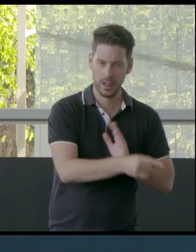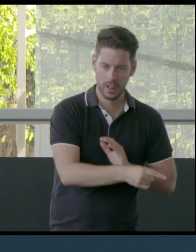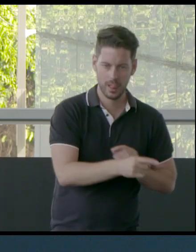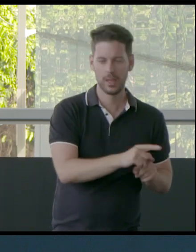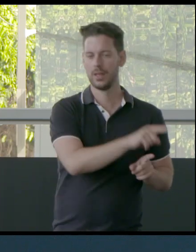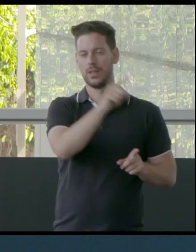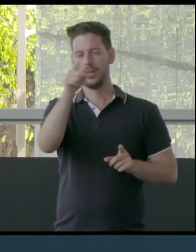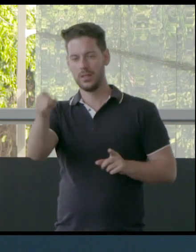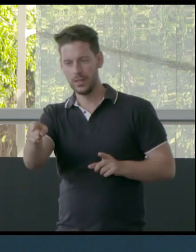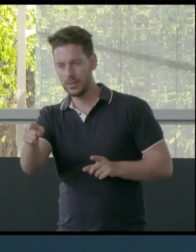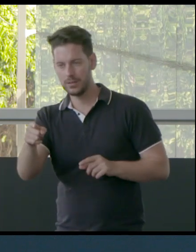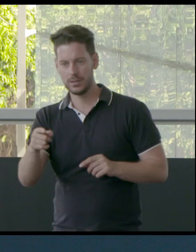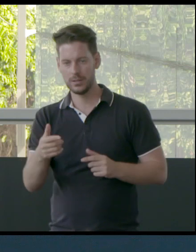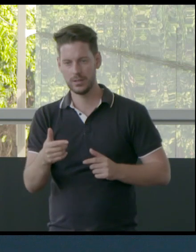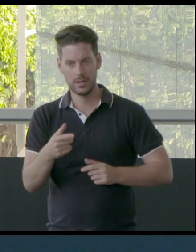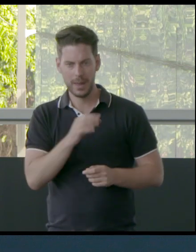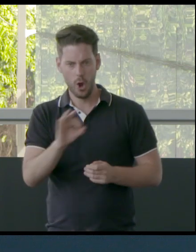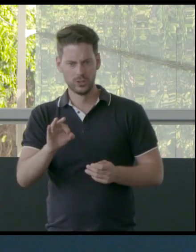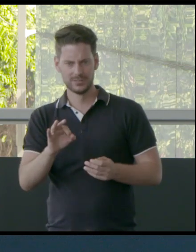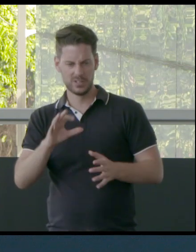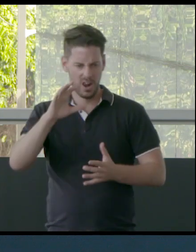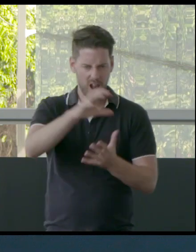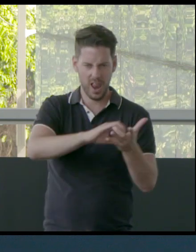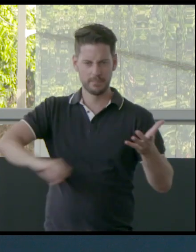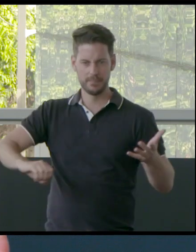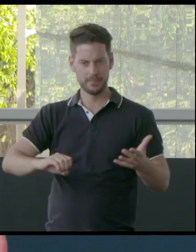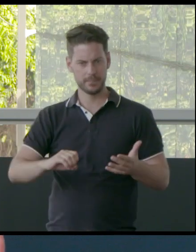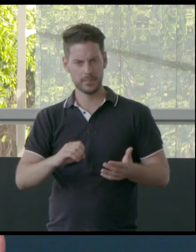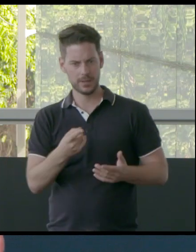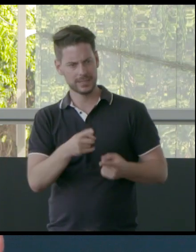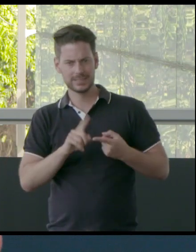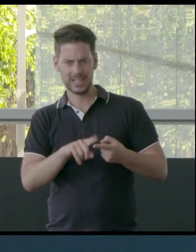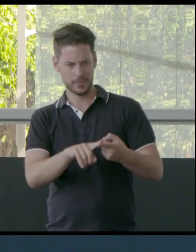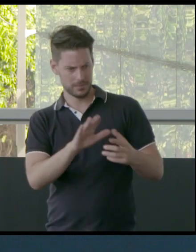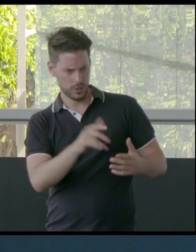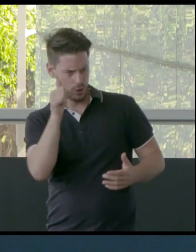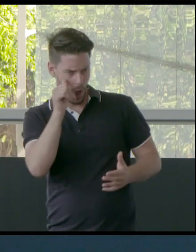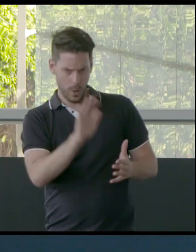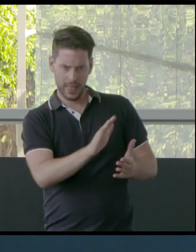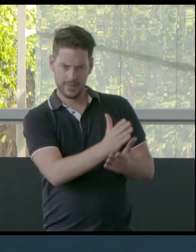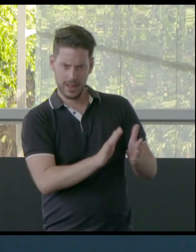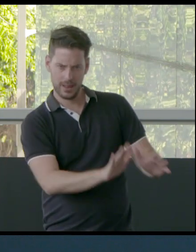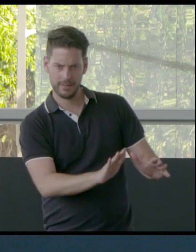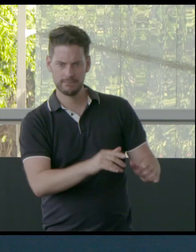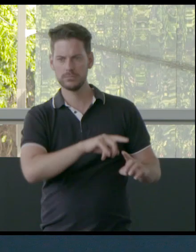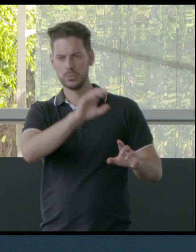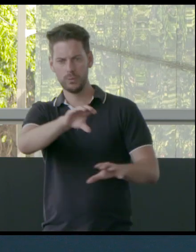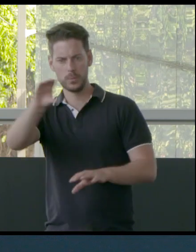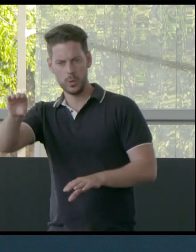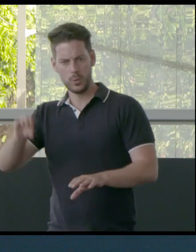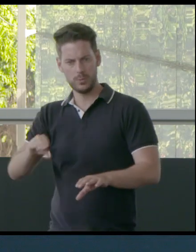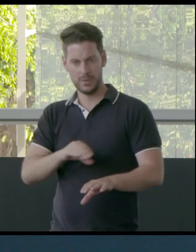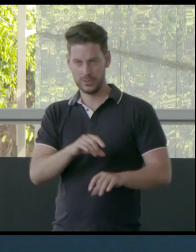and nothing would be over harvested. So that's sustainability. And that's what we're not doing here in Australia.